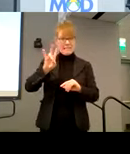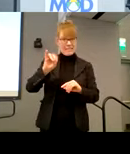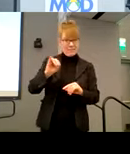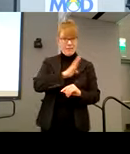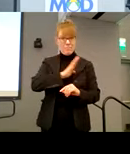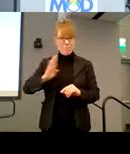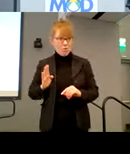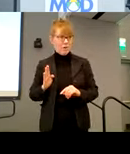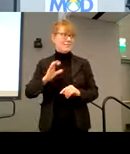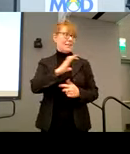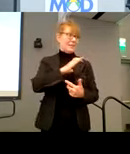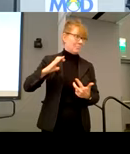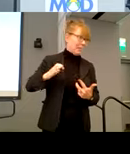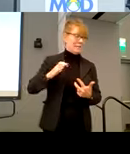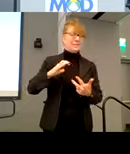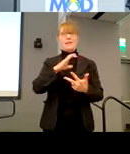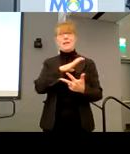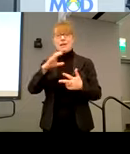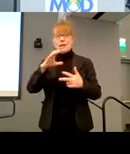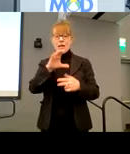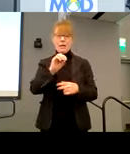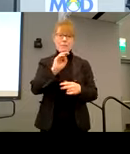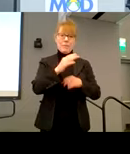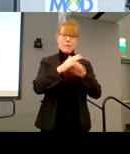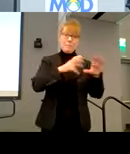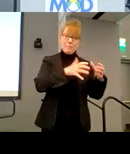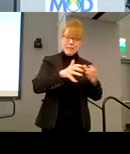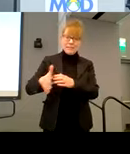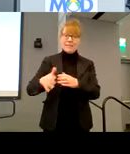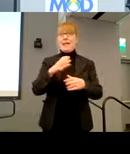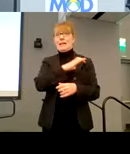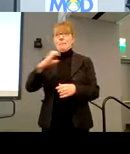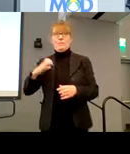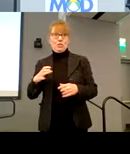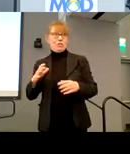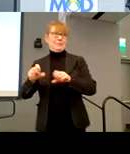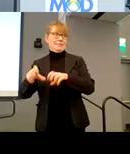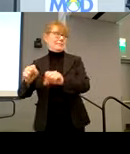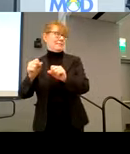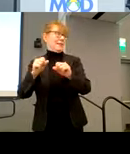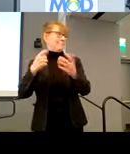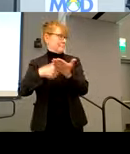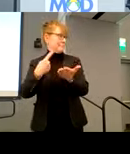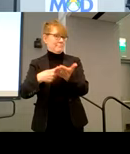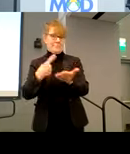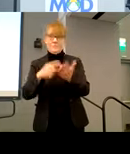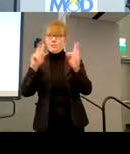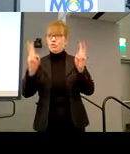discover discussing, uh, on a regular basis, a number of different topics. So we're hopeful that this will sort of